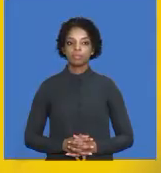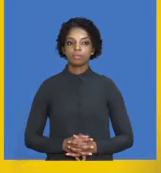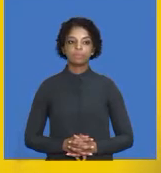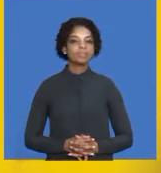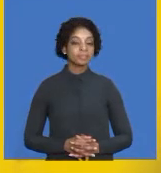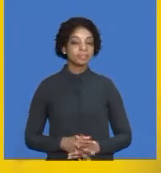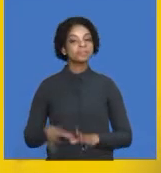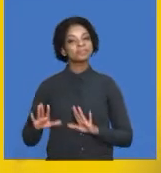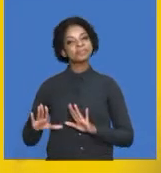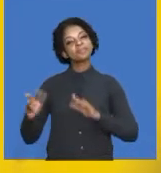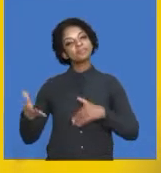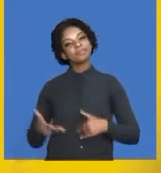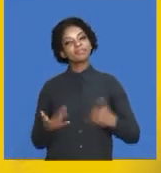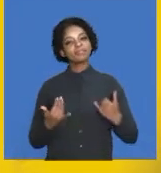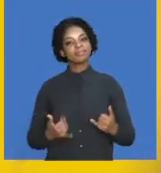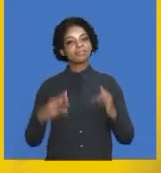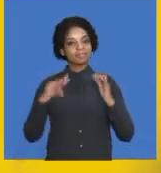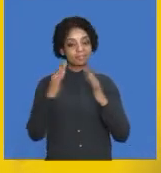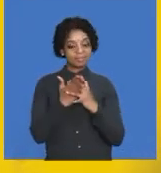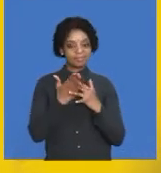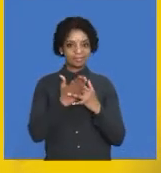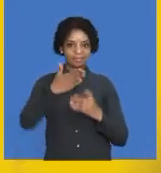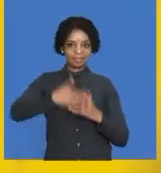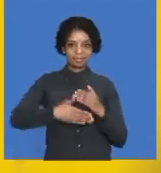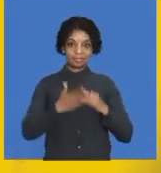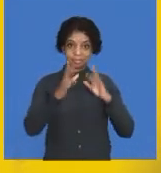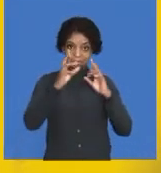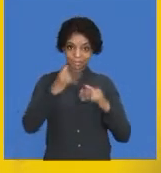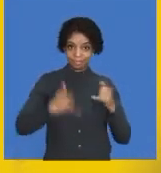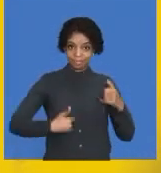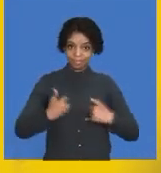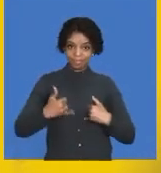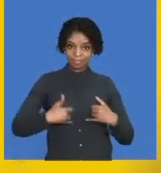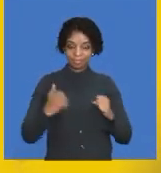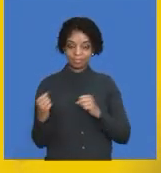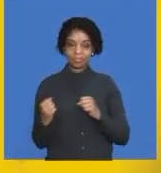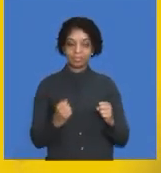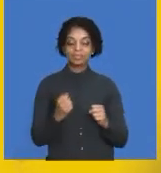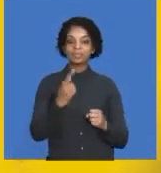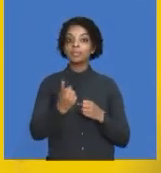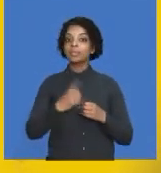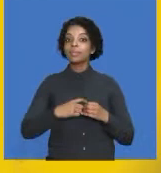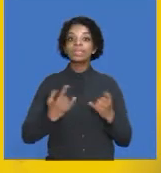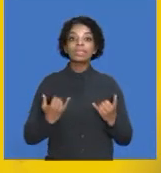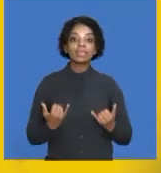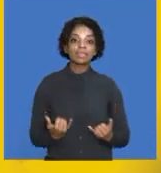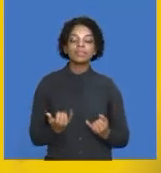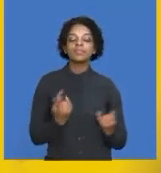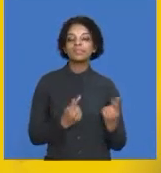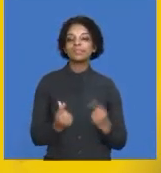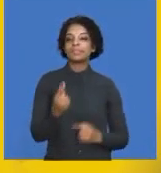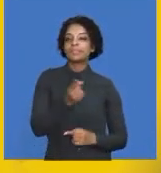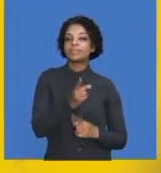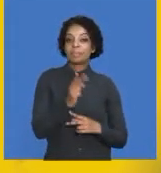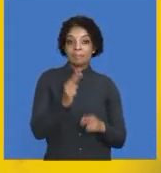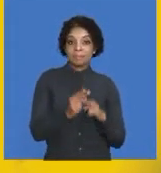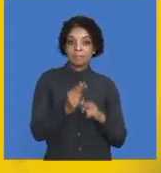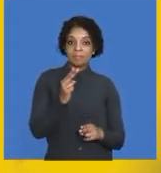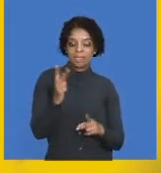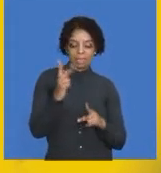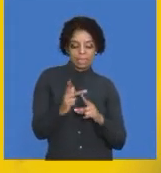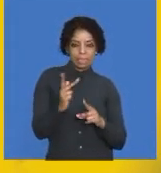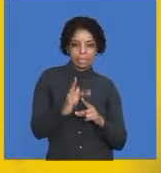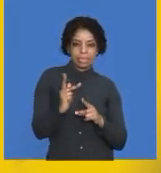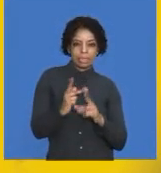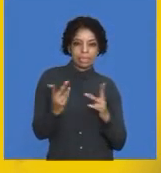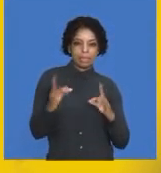We're back from the break, Matriks. I hope you guys are still enjoying the show. If you've just joined us, we are doing your final exam prep to help you with the